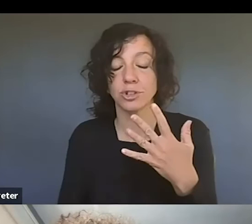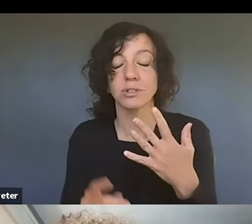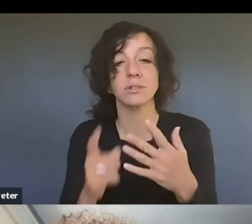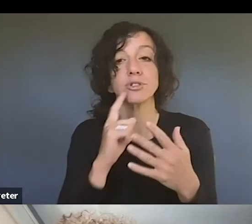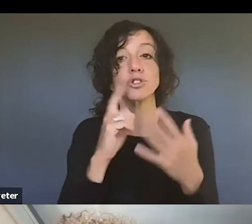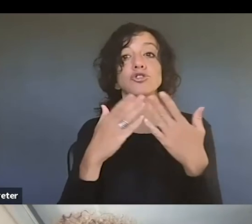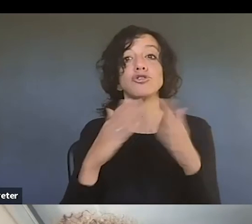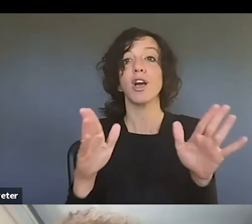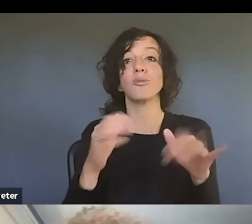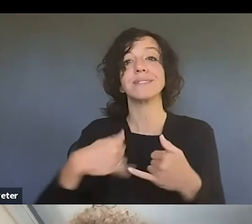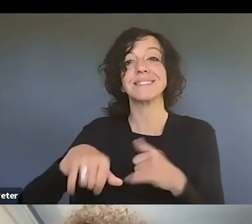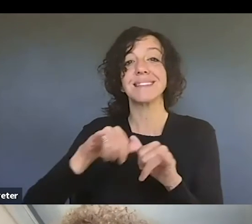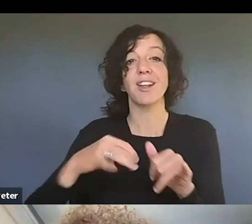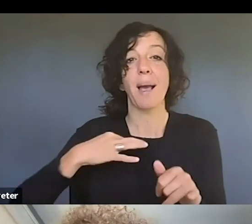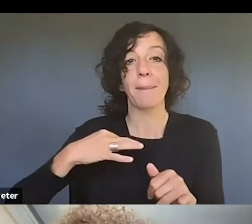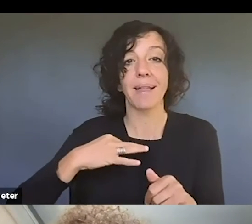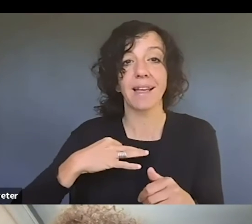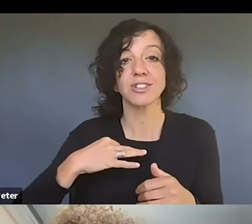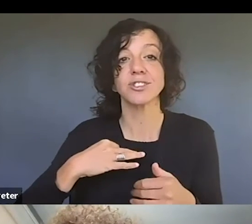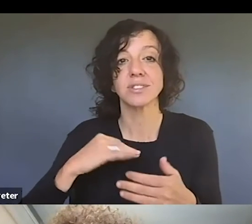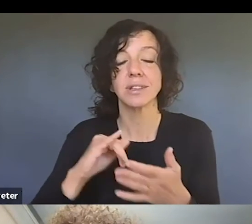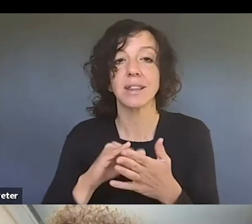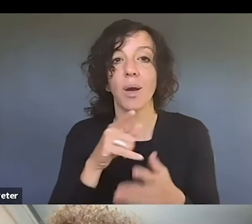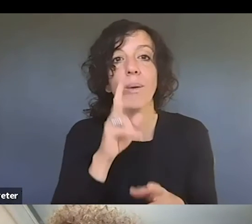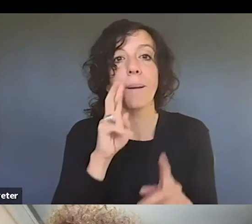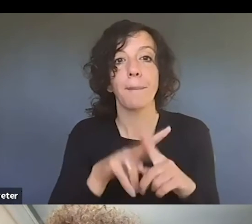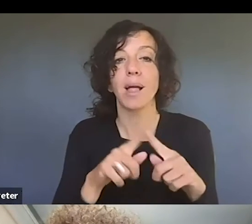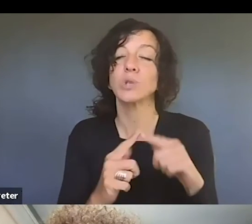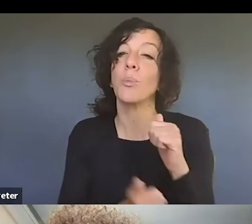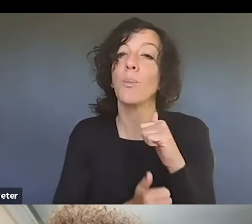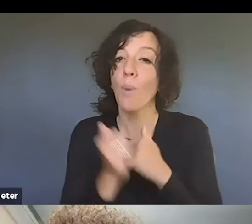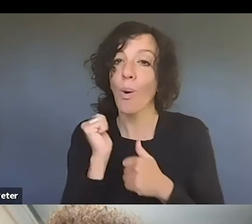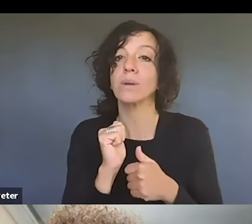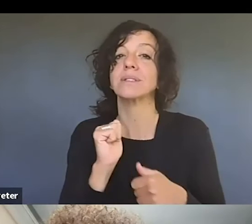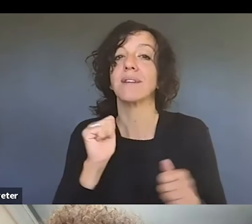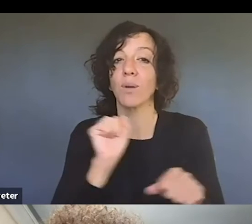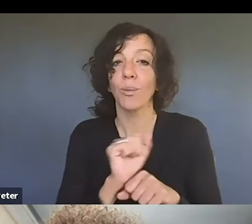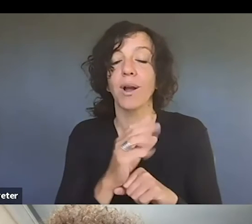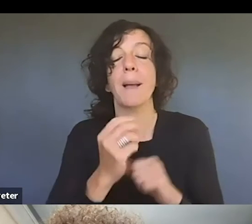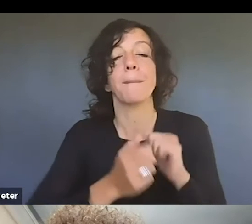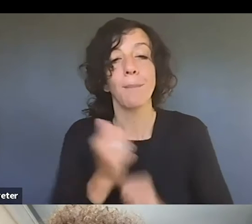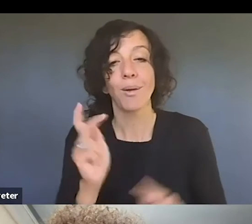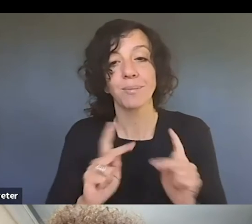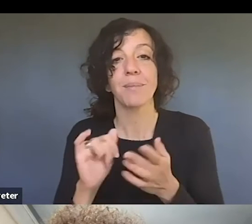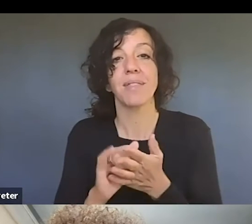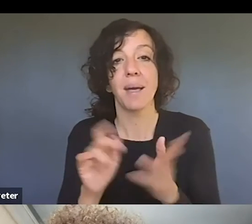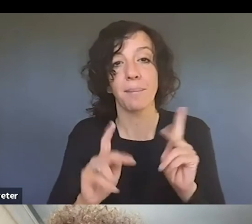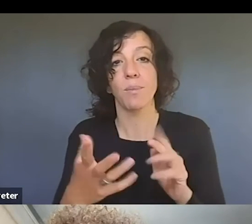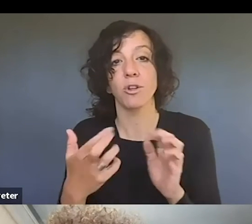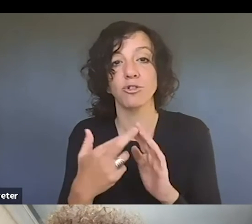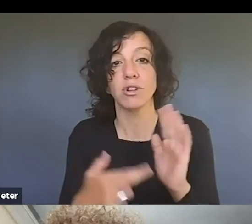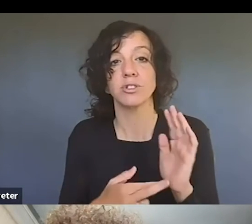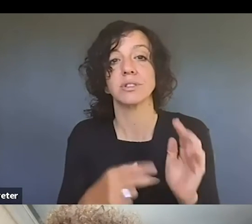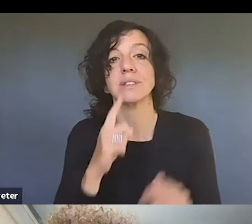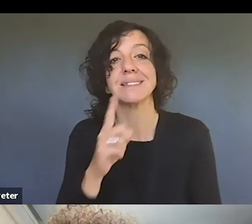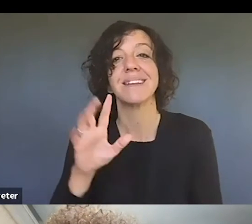standard application that's going to pretty much apply to most works and most things that people want to register is a